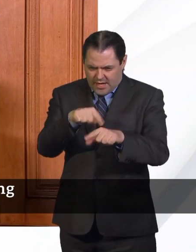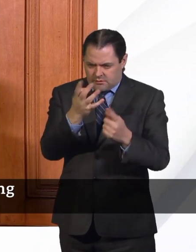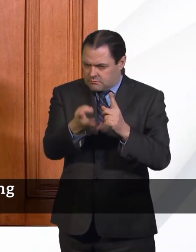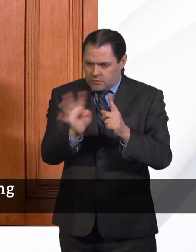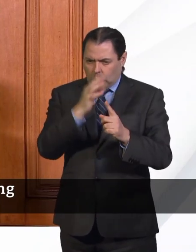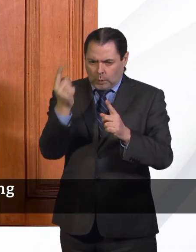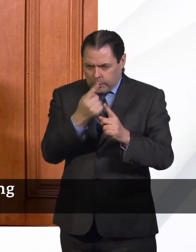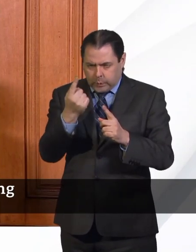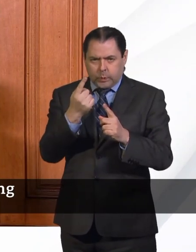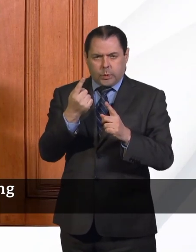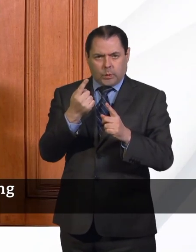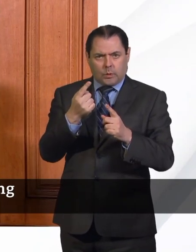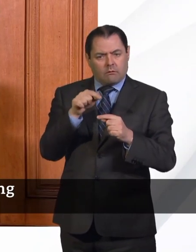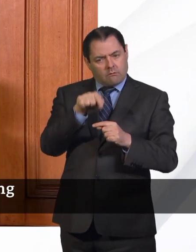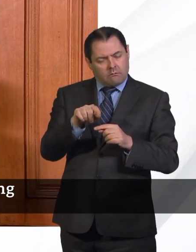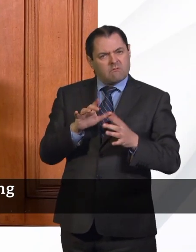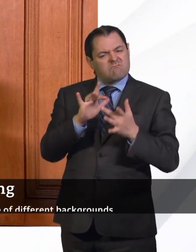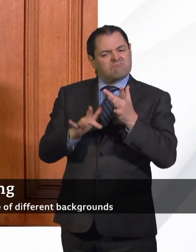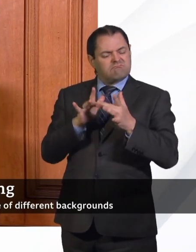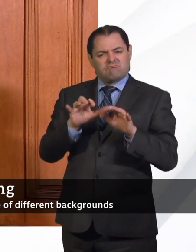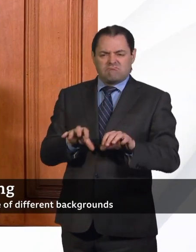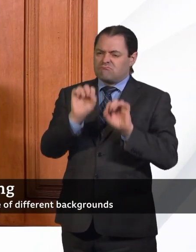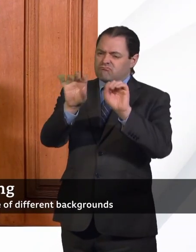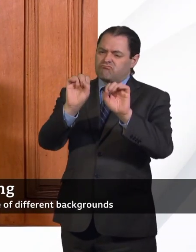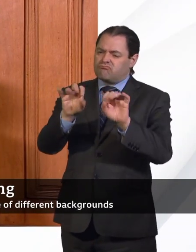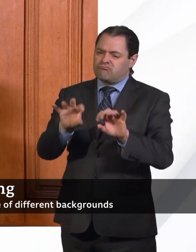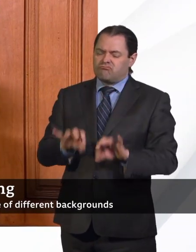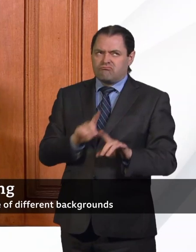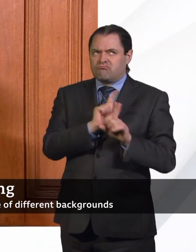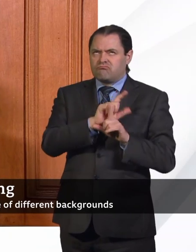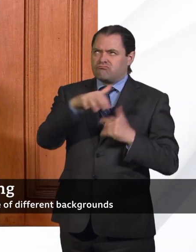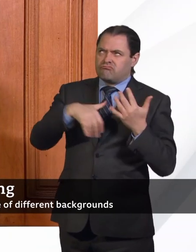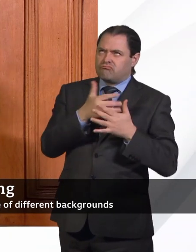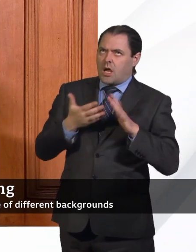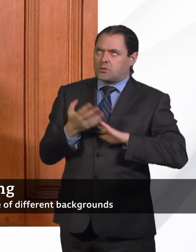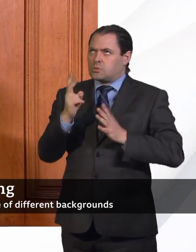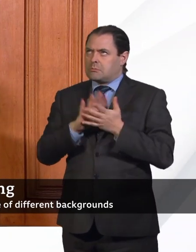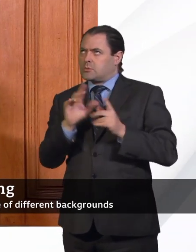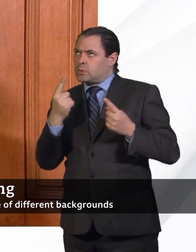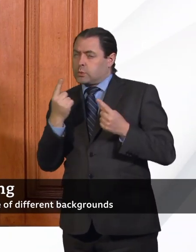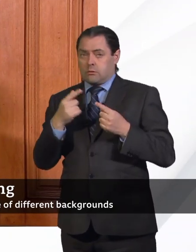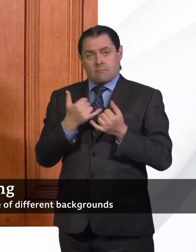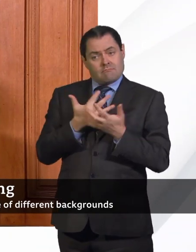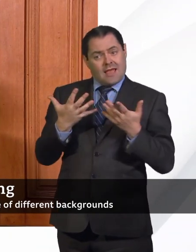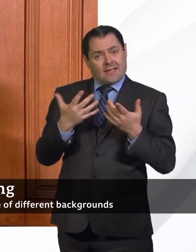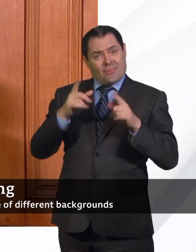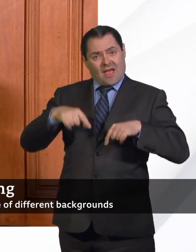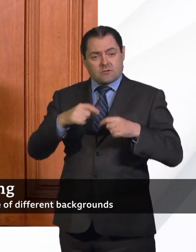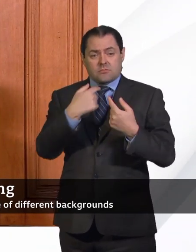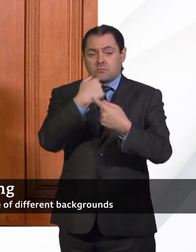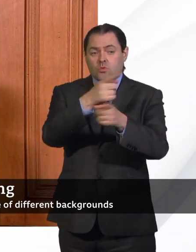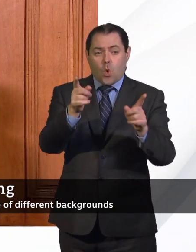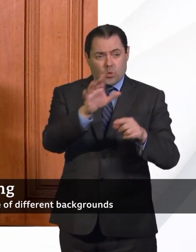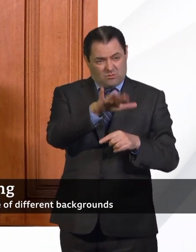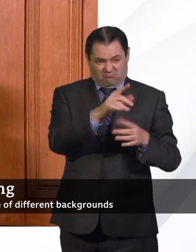using the online tool and identifying contacts and there are thousands of contacts who have been successfully identified and